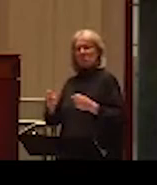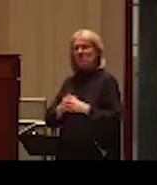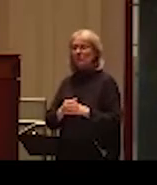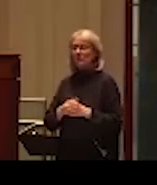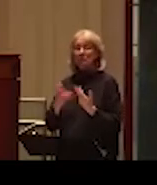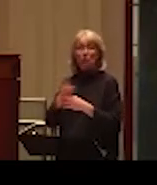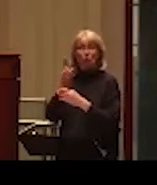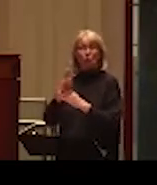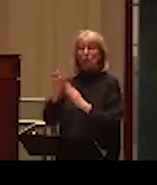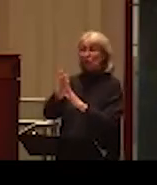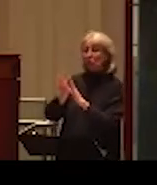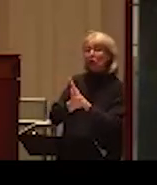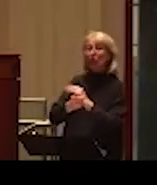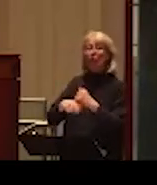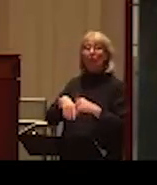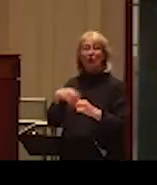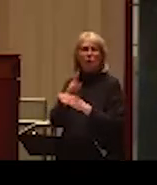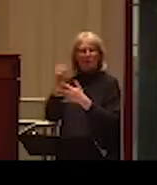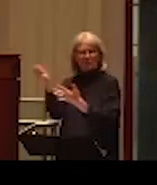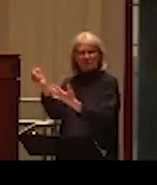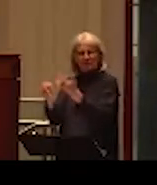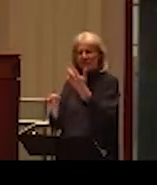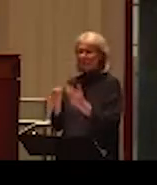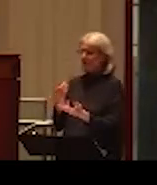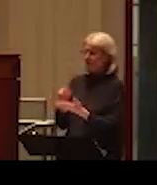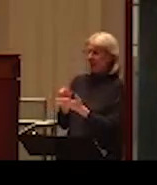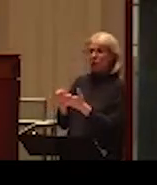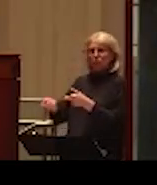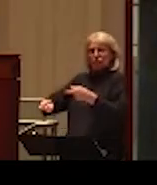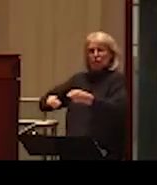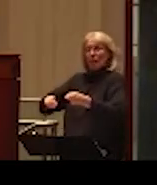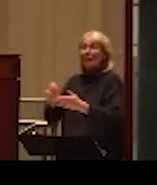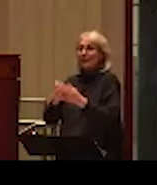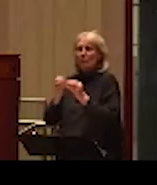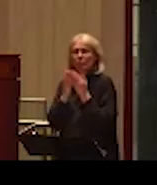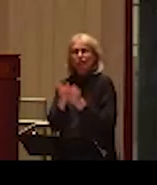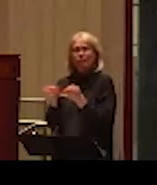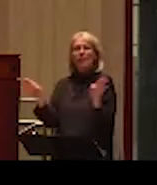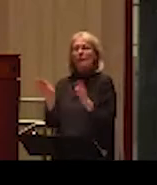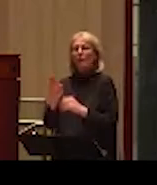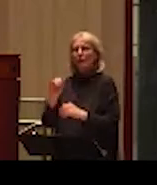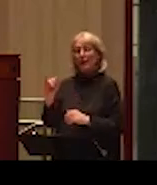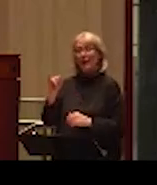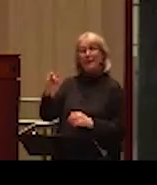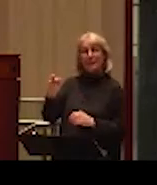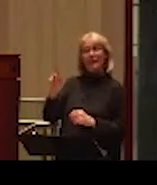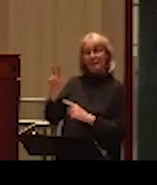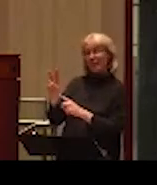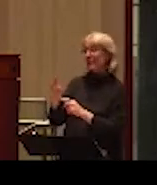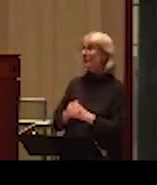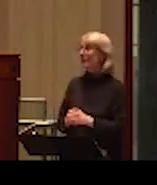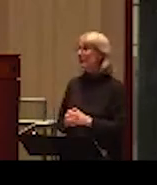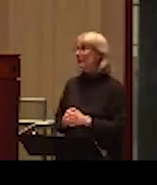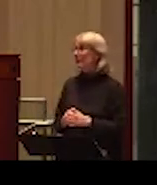administrative abuse, that would be a broader definition for intimate partner violence. And some of you who